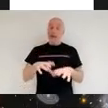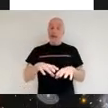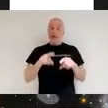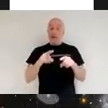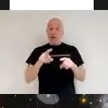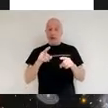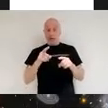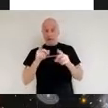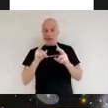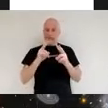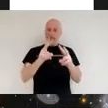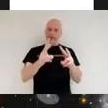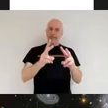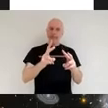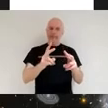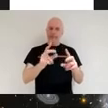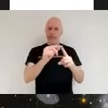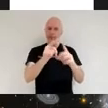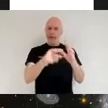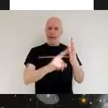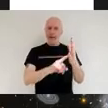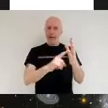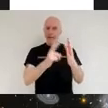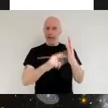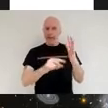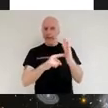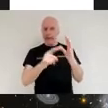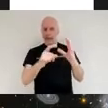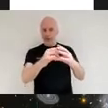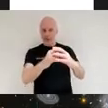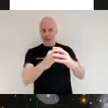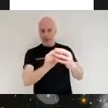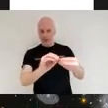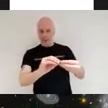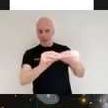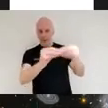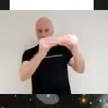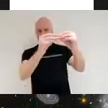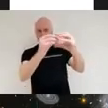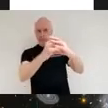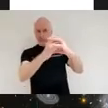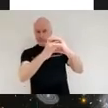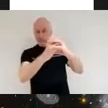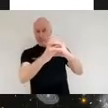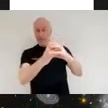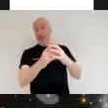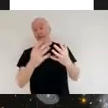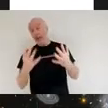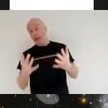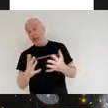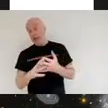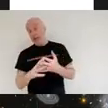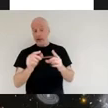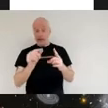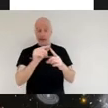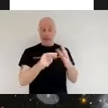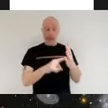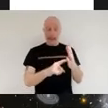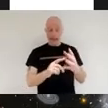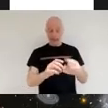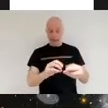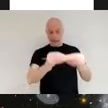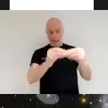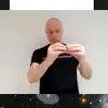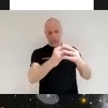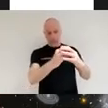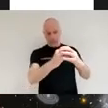planets within those disks perhaps more importantly rather than actually seeing a planet form what we're going to be able to do is we're going